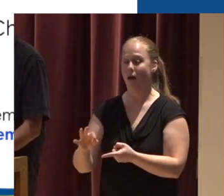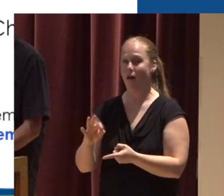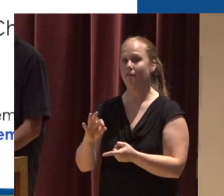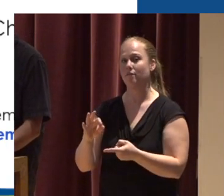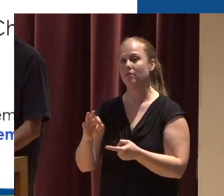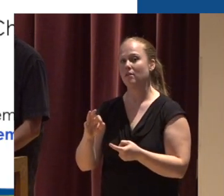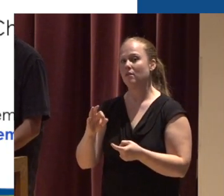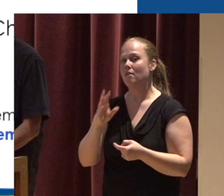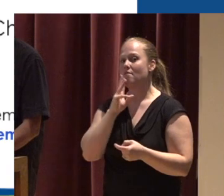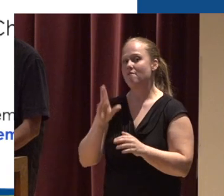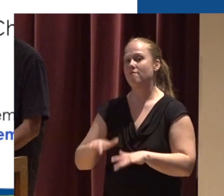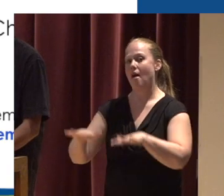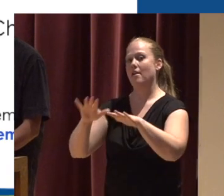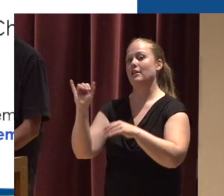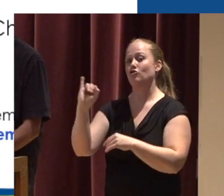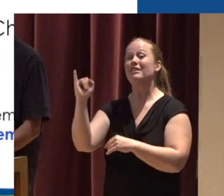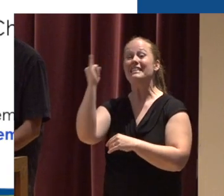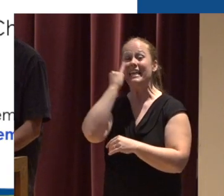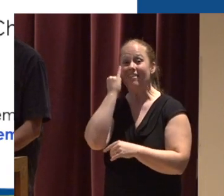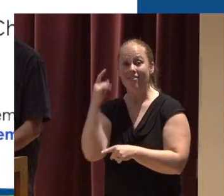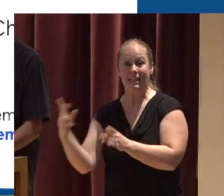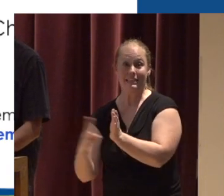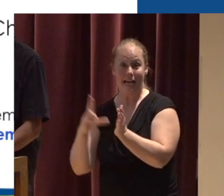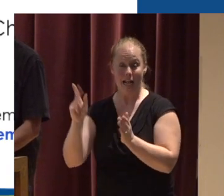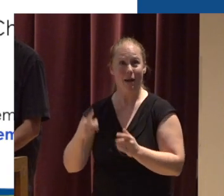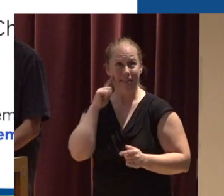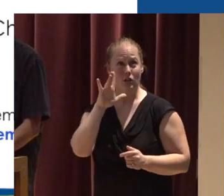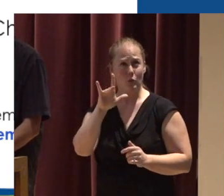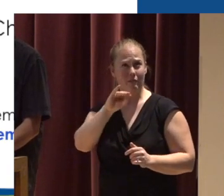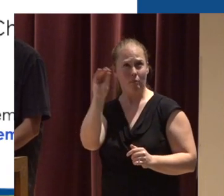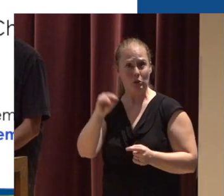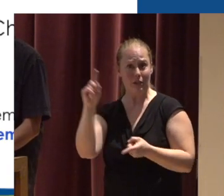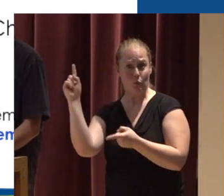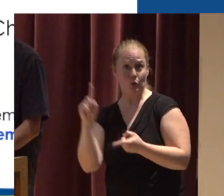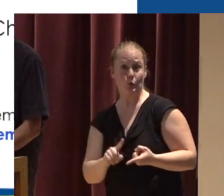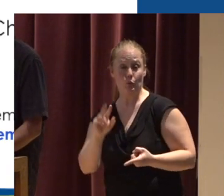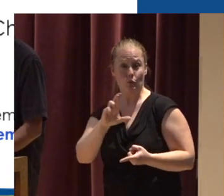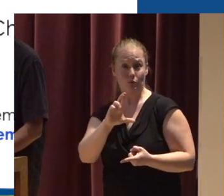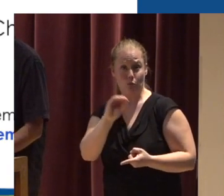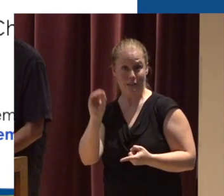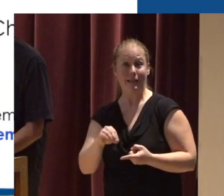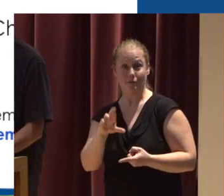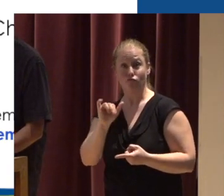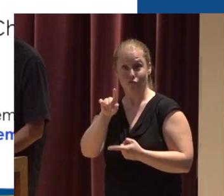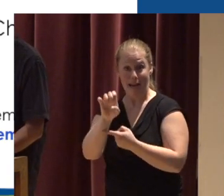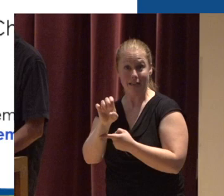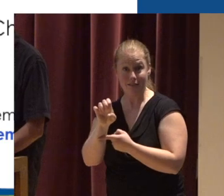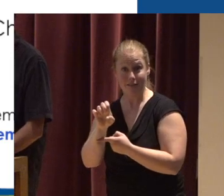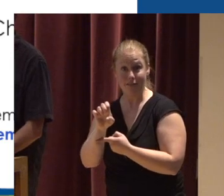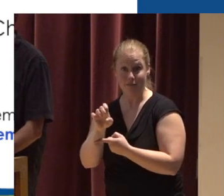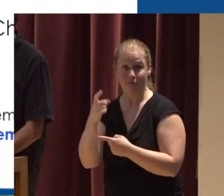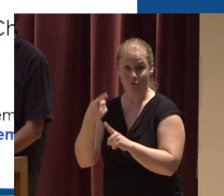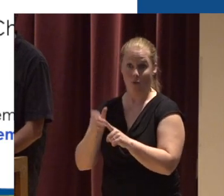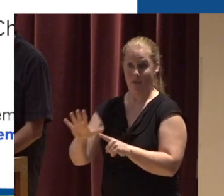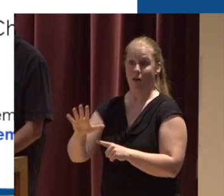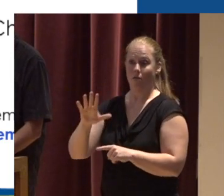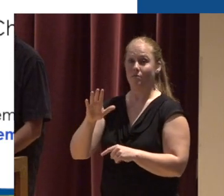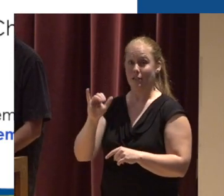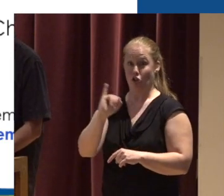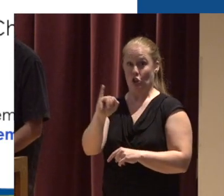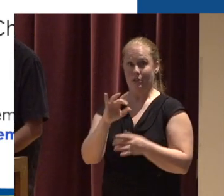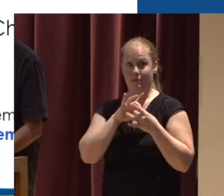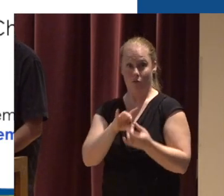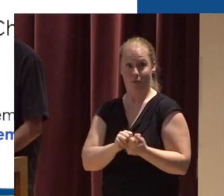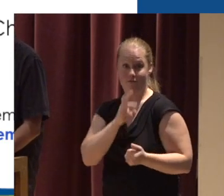insurance And it currently stands, I believe, at 25% reduction Of what that premium would otherwise be The data